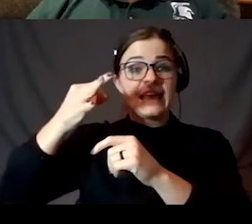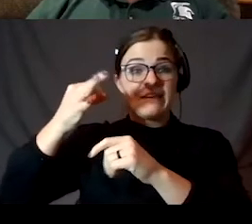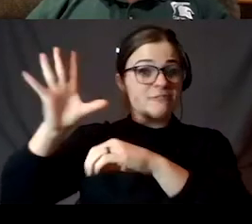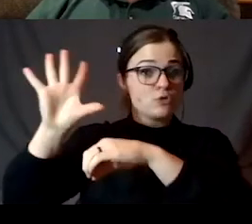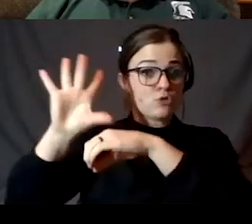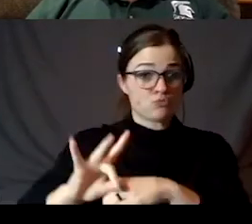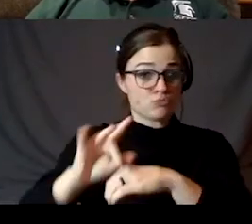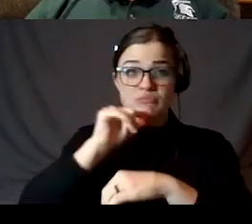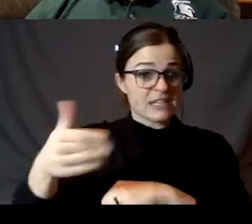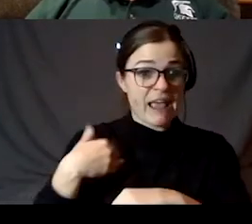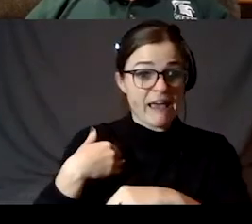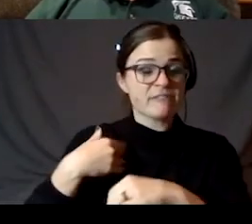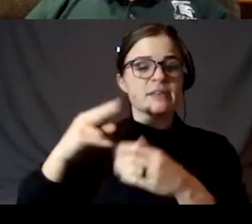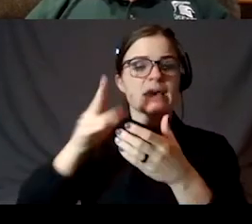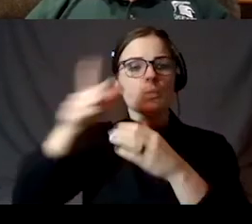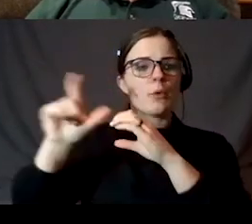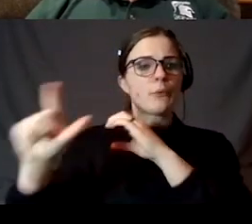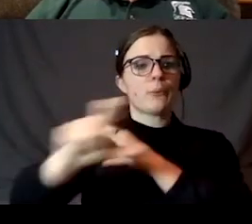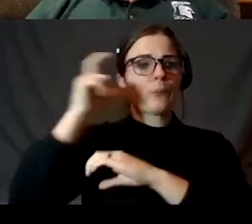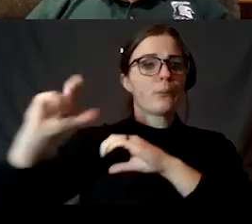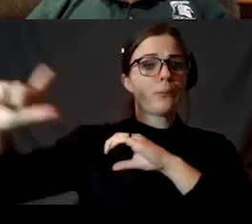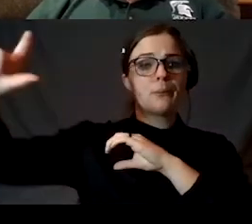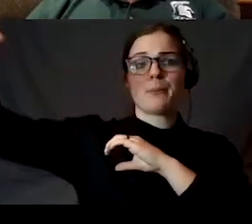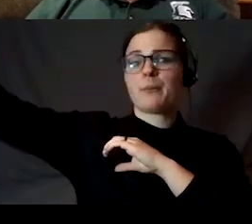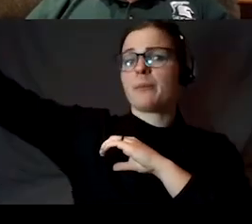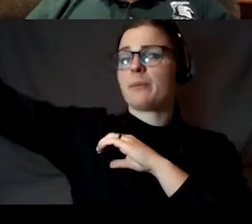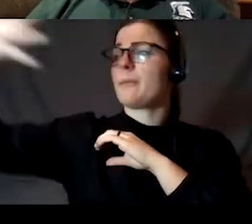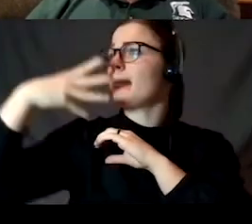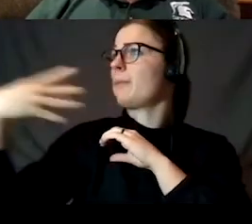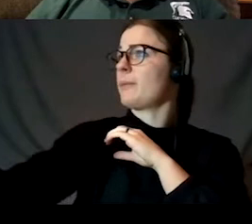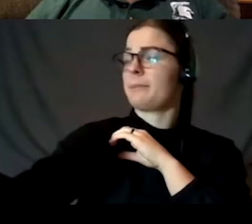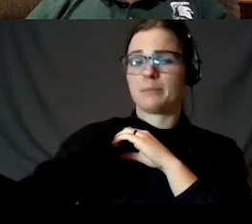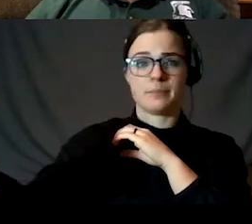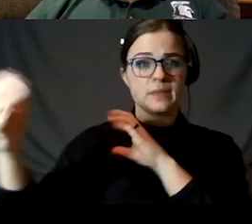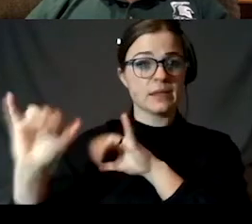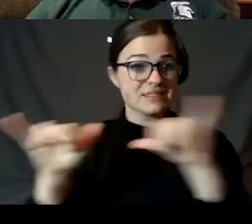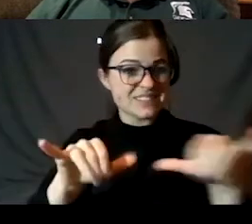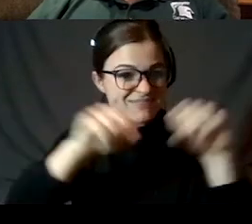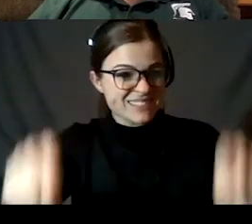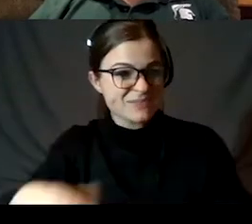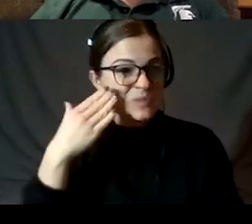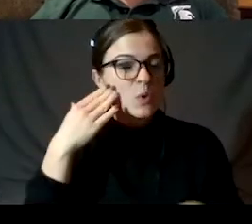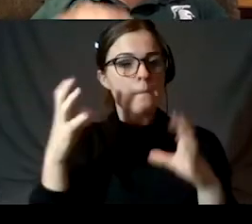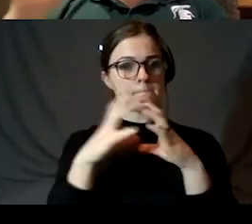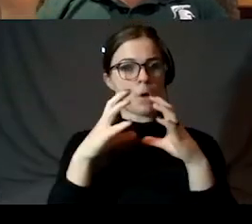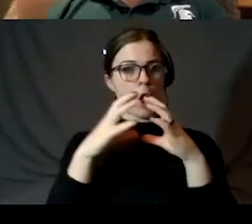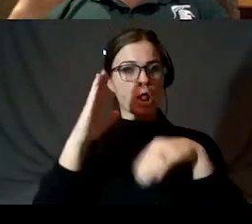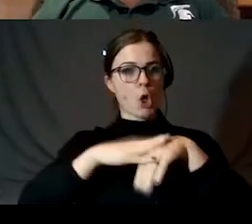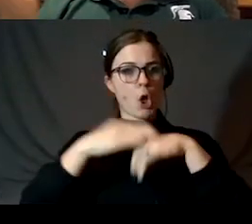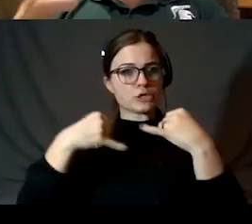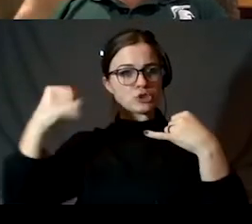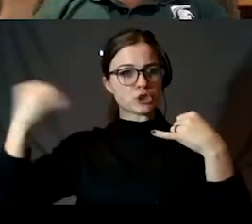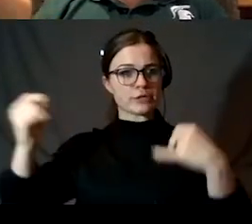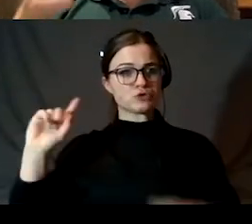into space. So you could imagine the system like, uh, you have a ball on a string and you're just simply